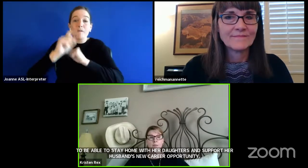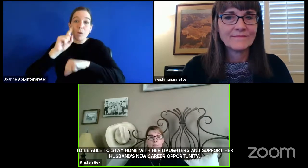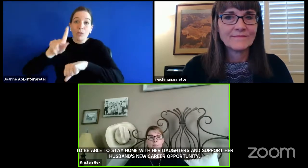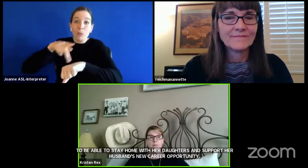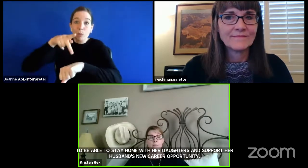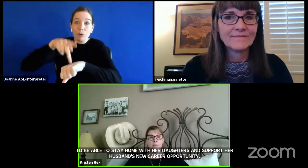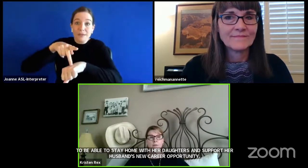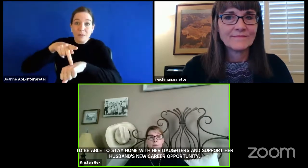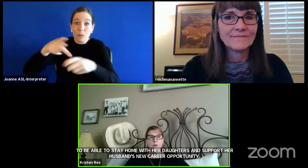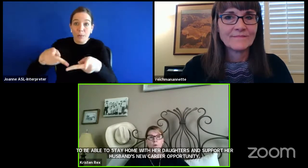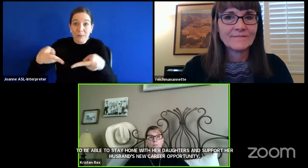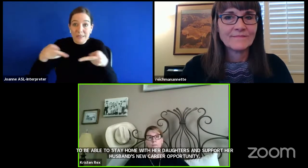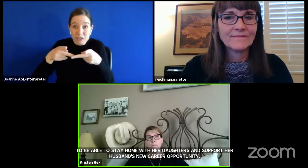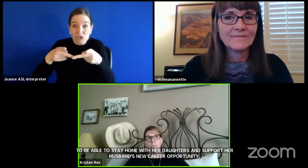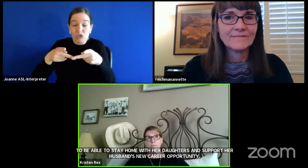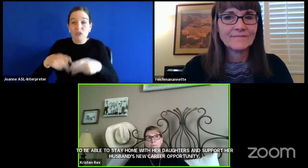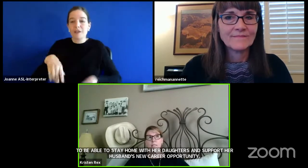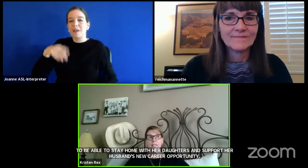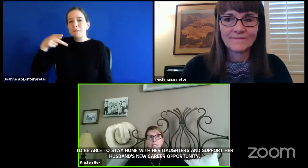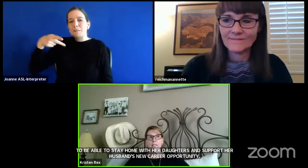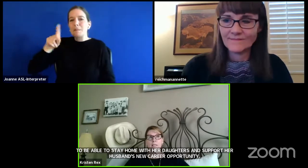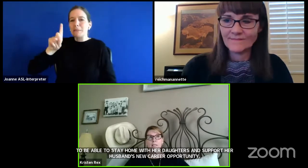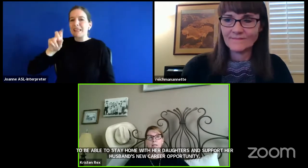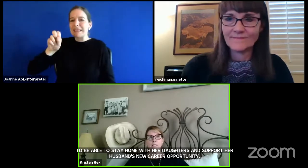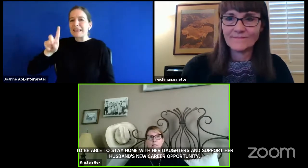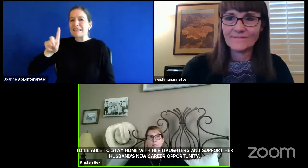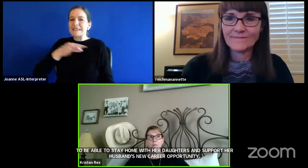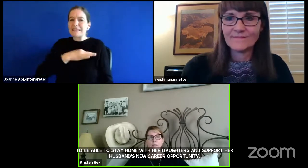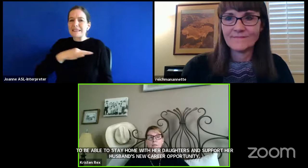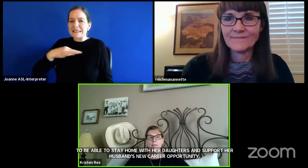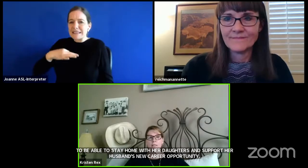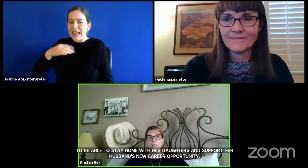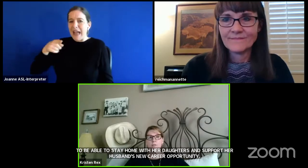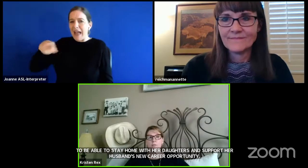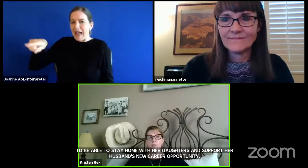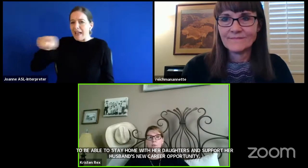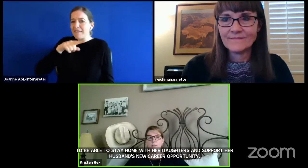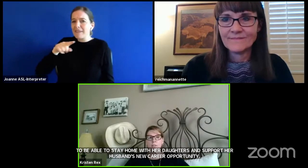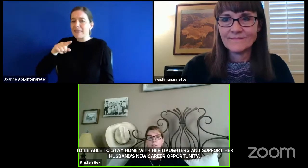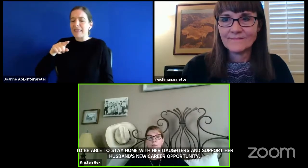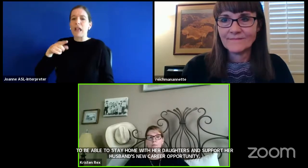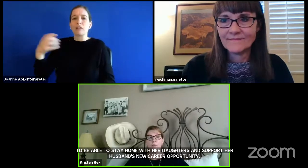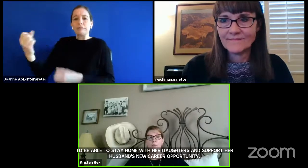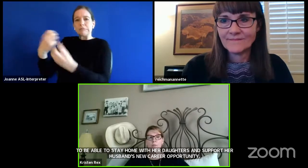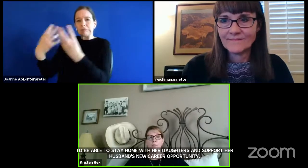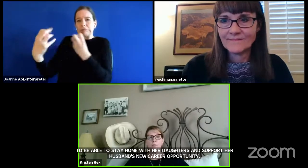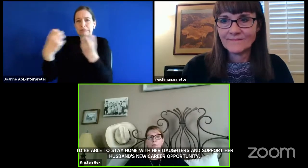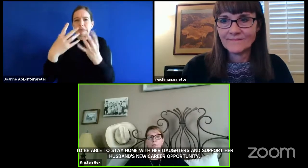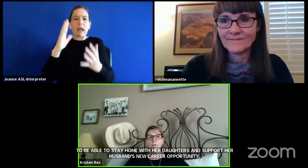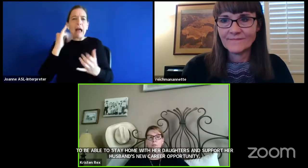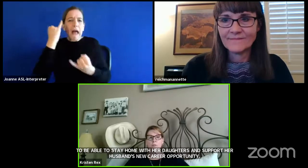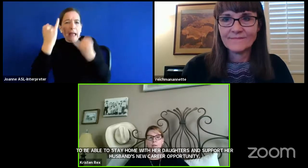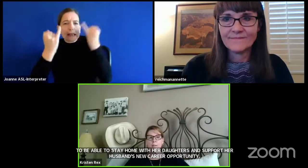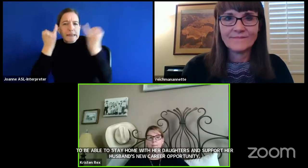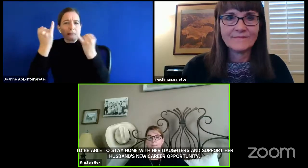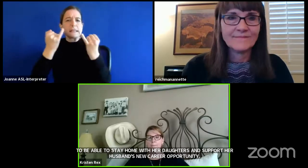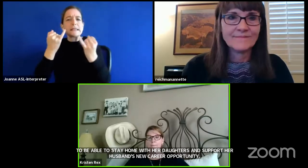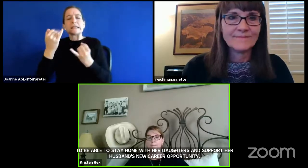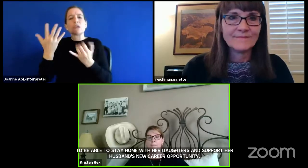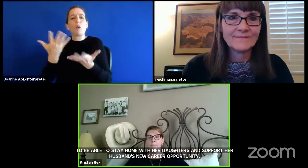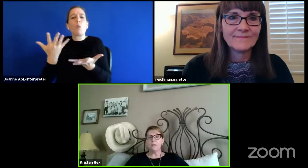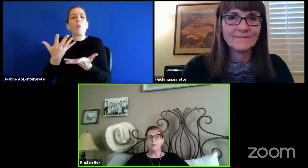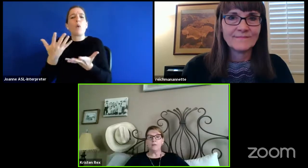developed ideas and concepts of what they needed for school leadership for a principal through a survey.